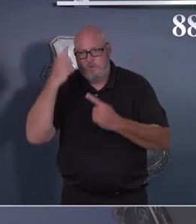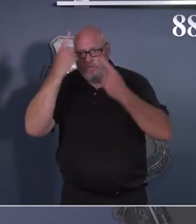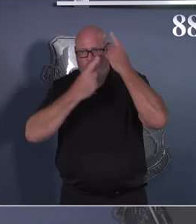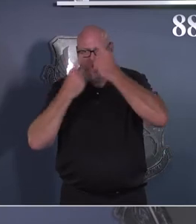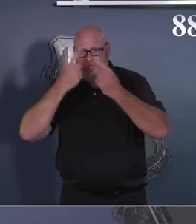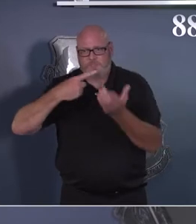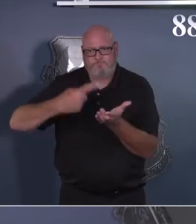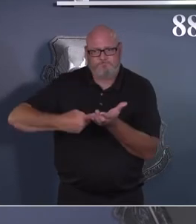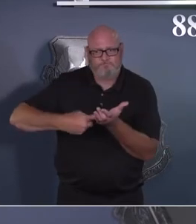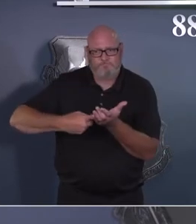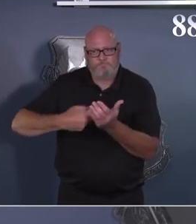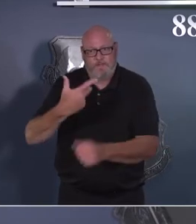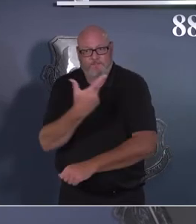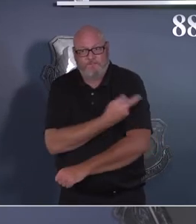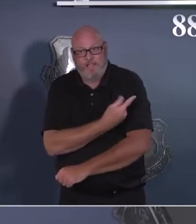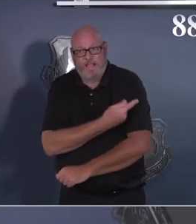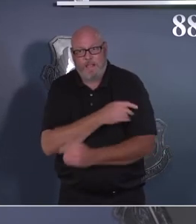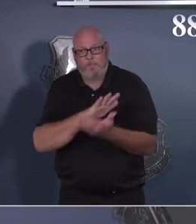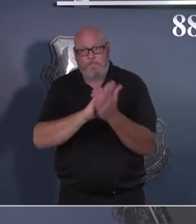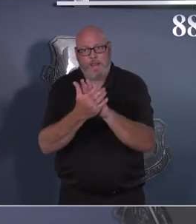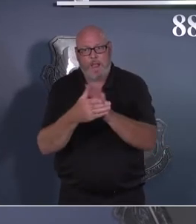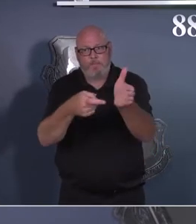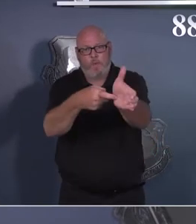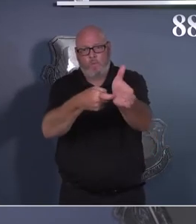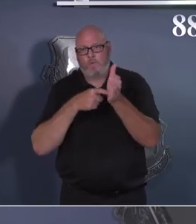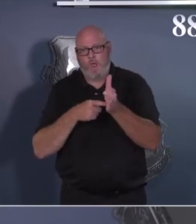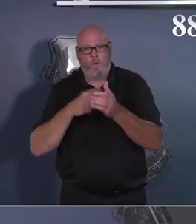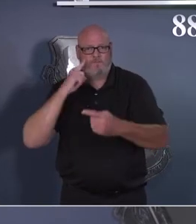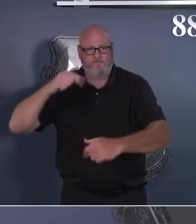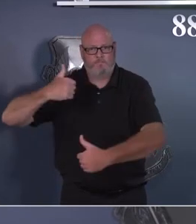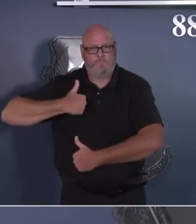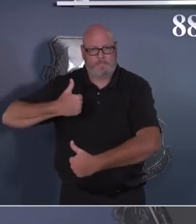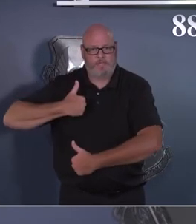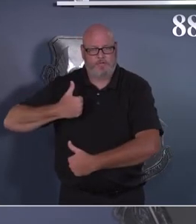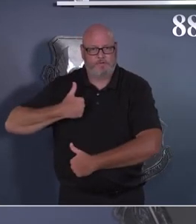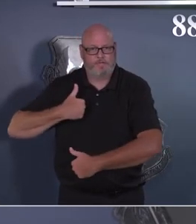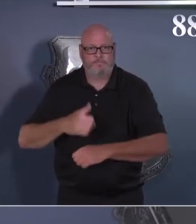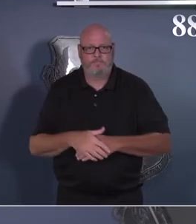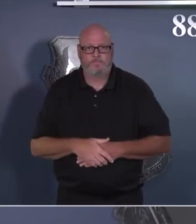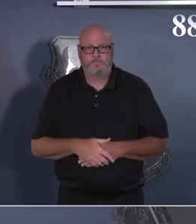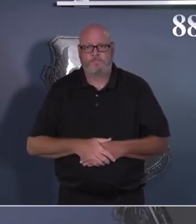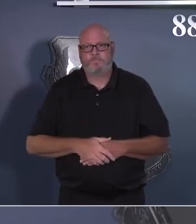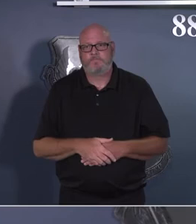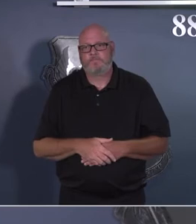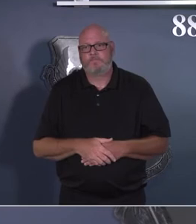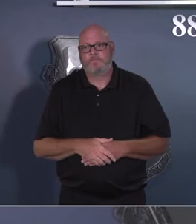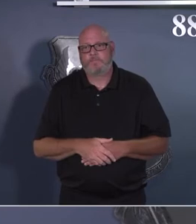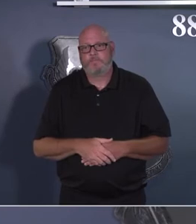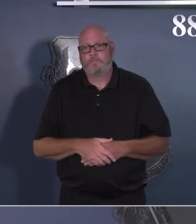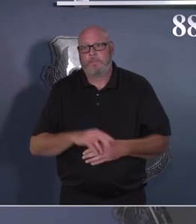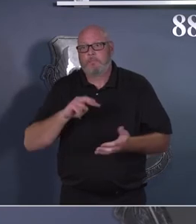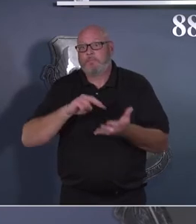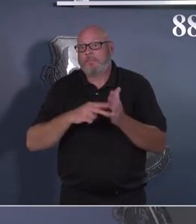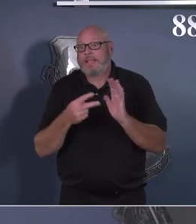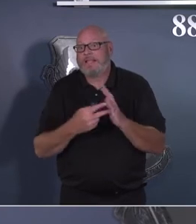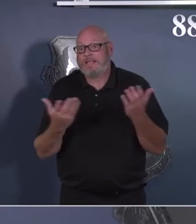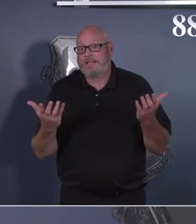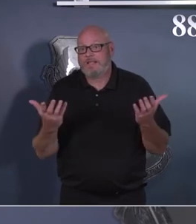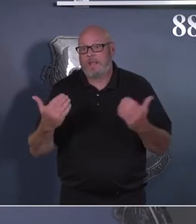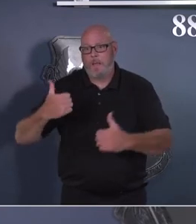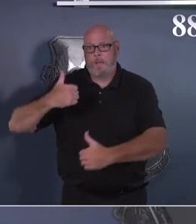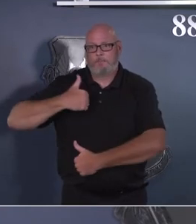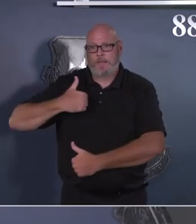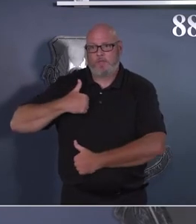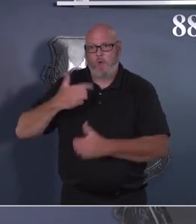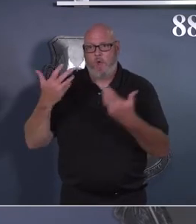requirements for military members. And so in other words, we've got a litany of vaccinations that we as military members have to get in